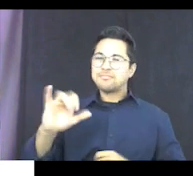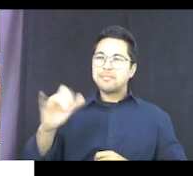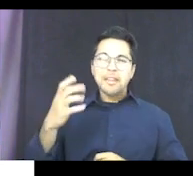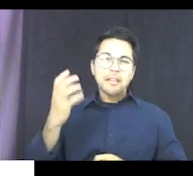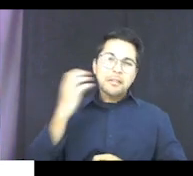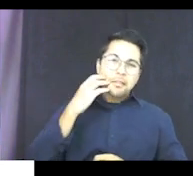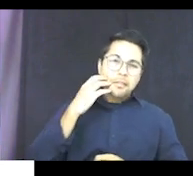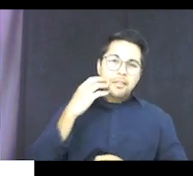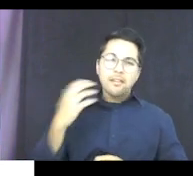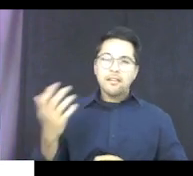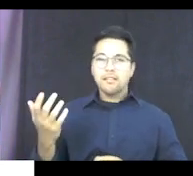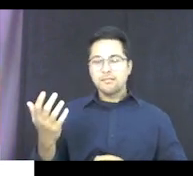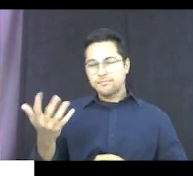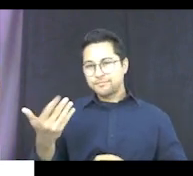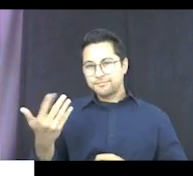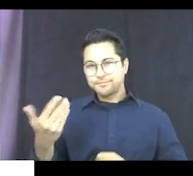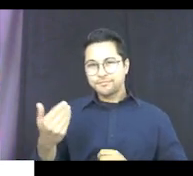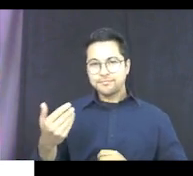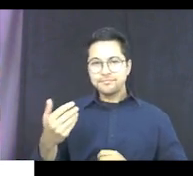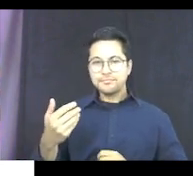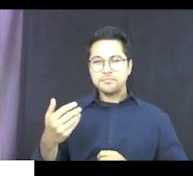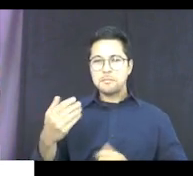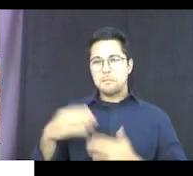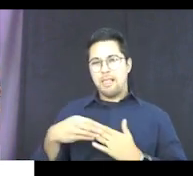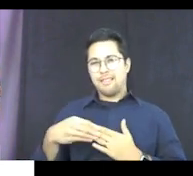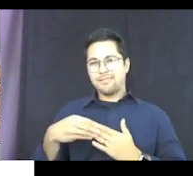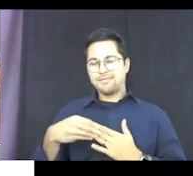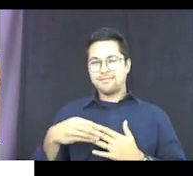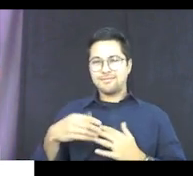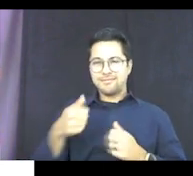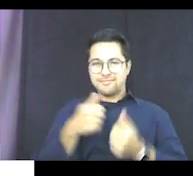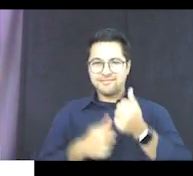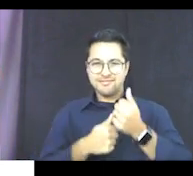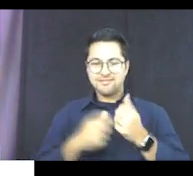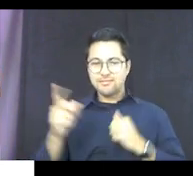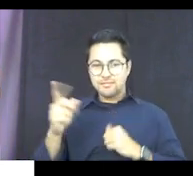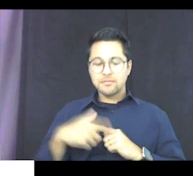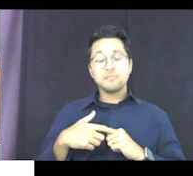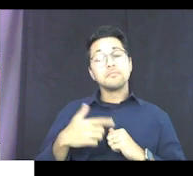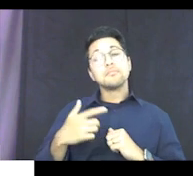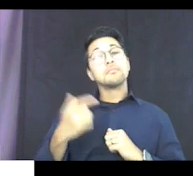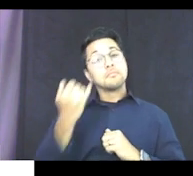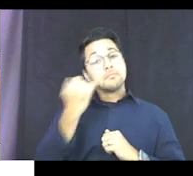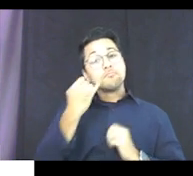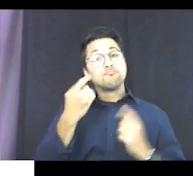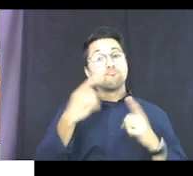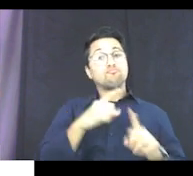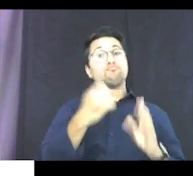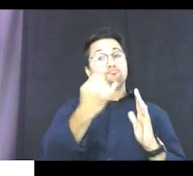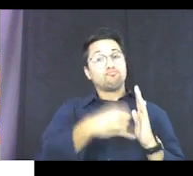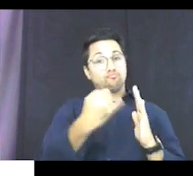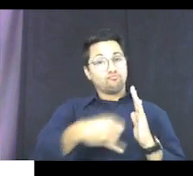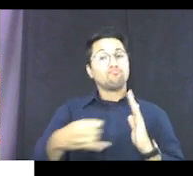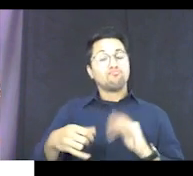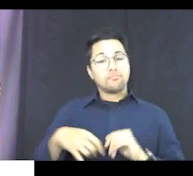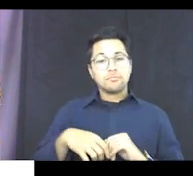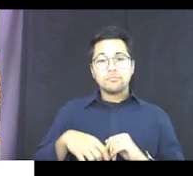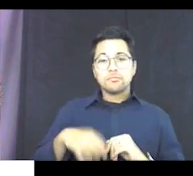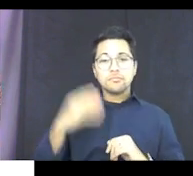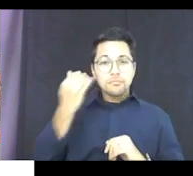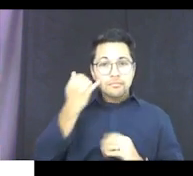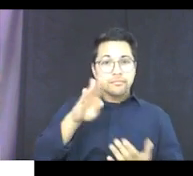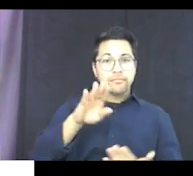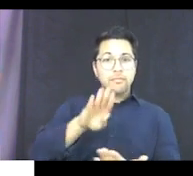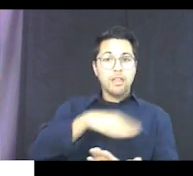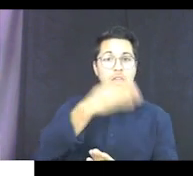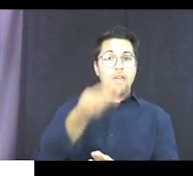kind of plastic under there. And again, when you draw on there, if you flip